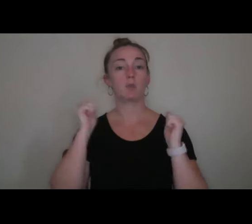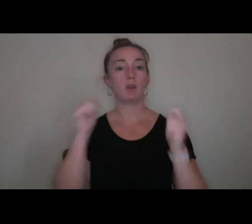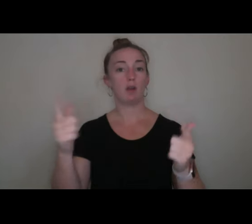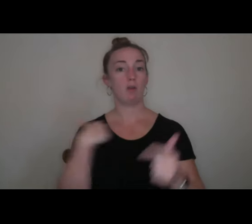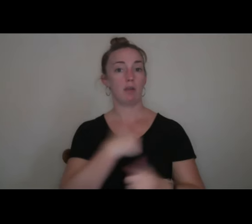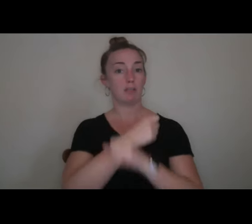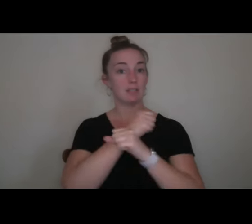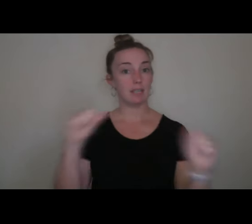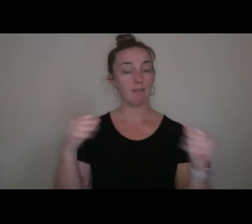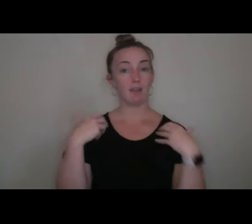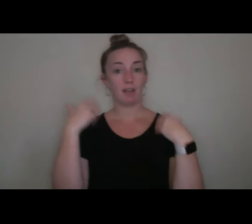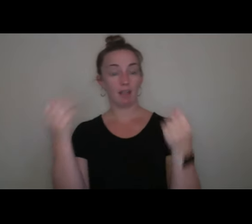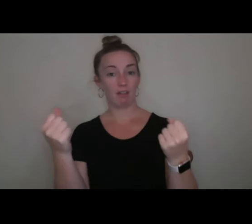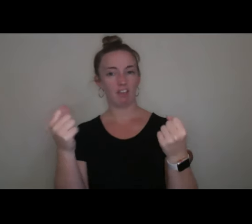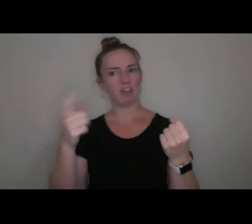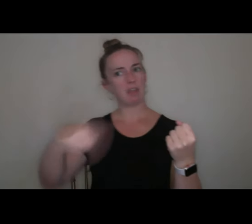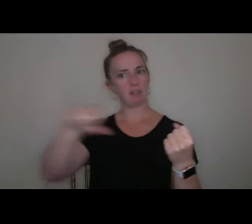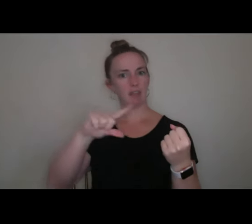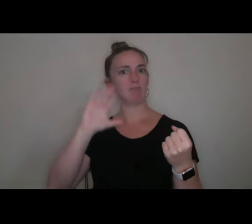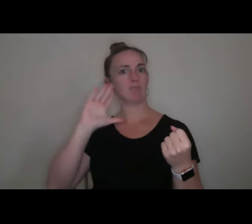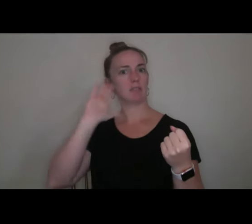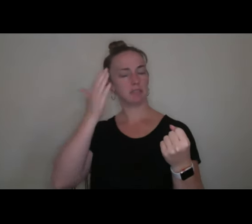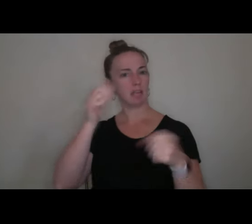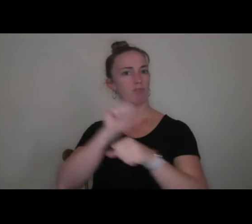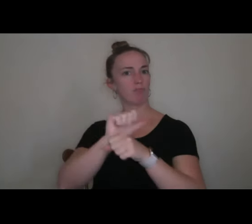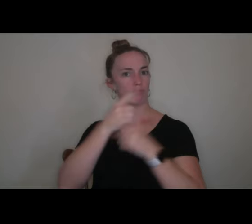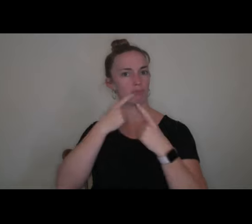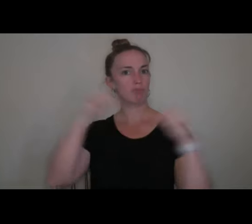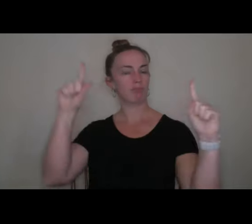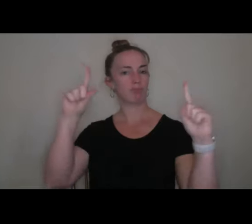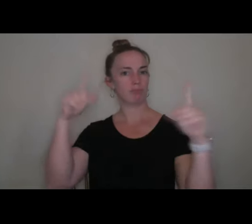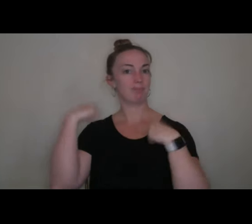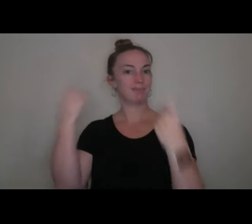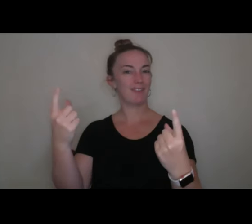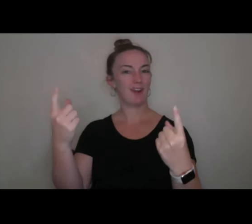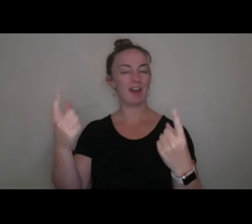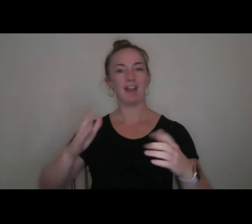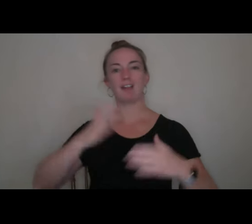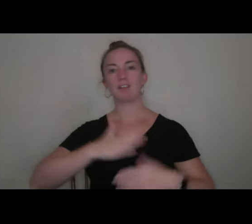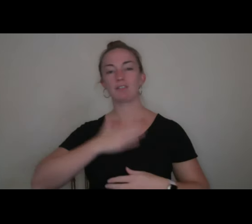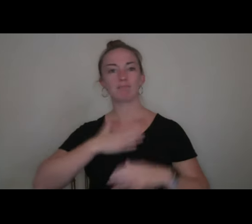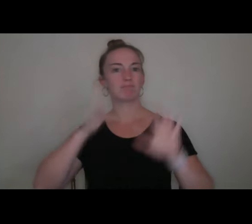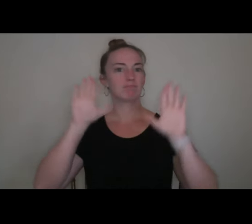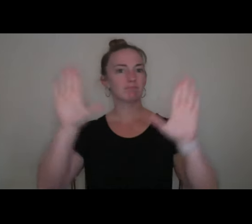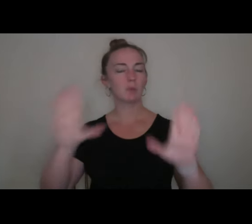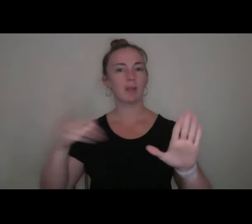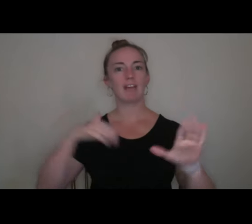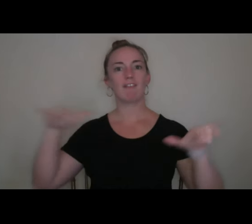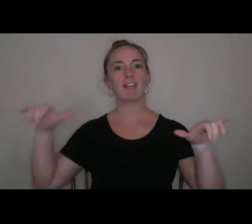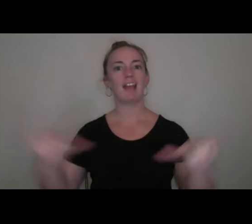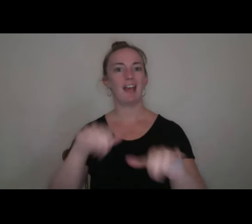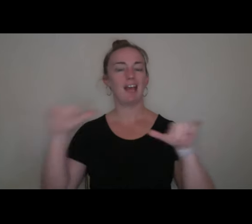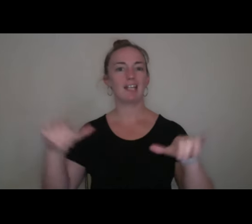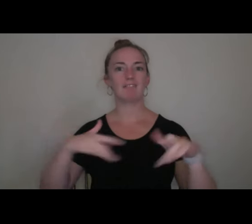healthy. And they seem to be working very well so far. So it's great to have an active, vibrant campus